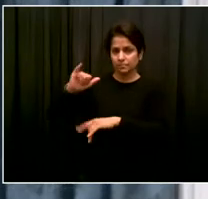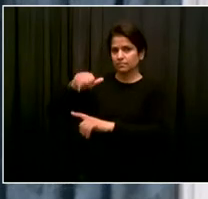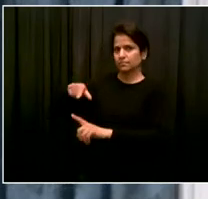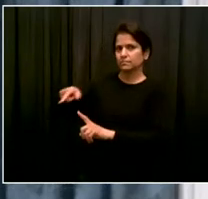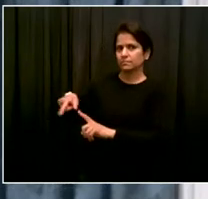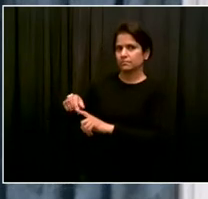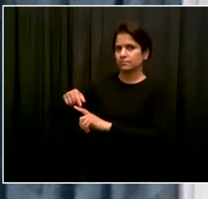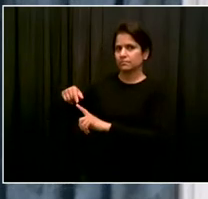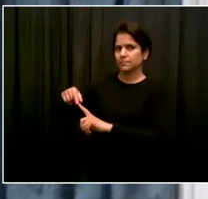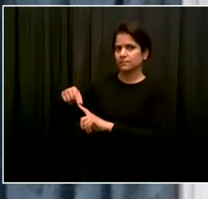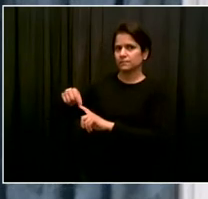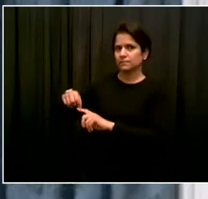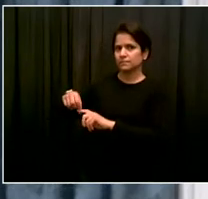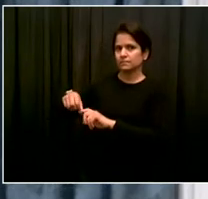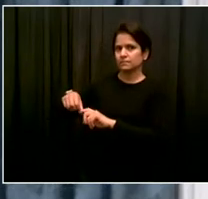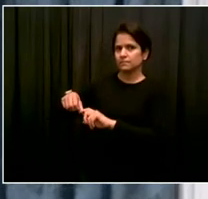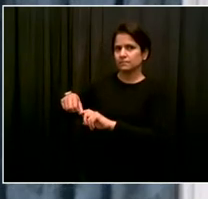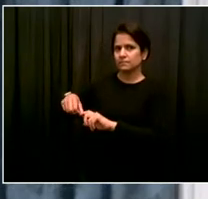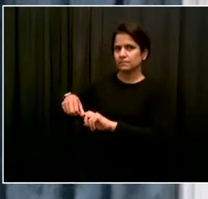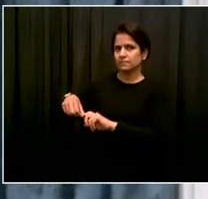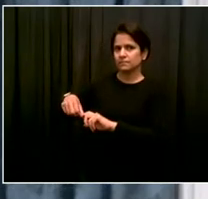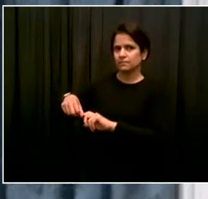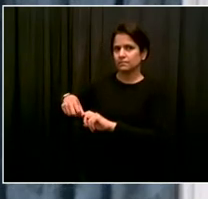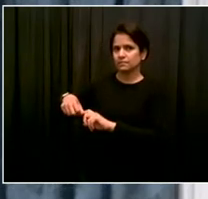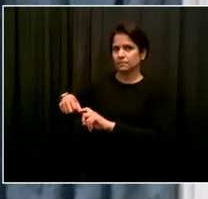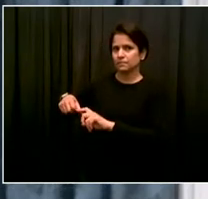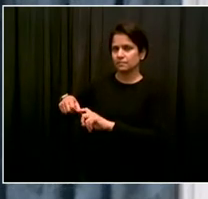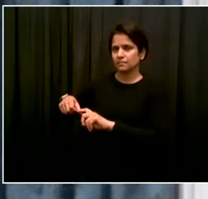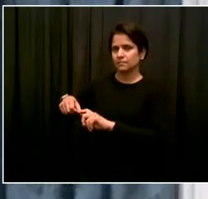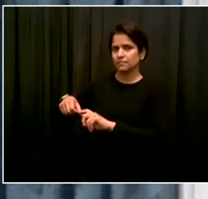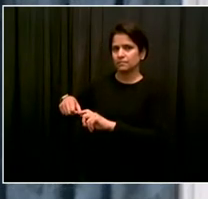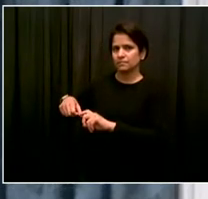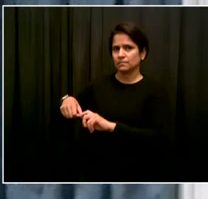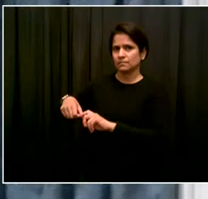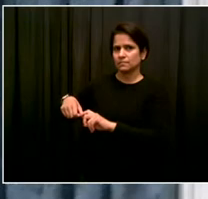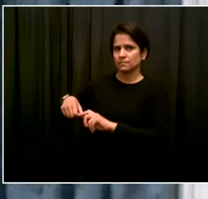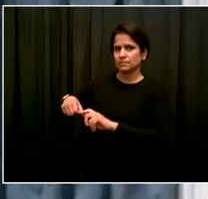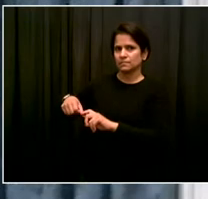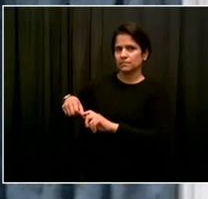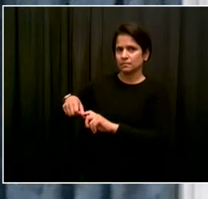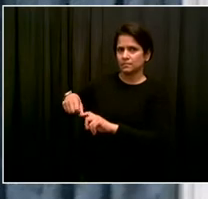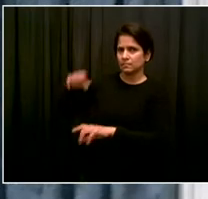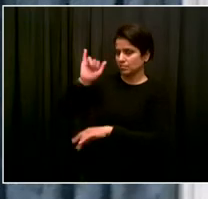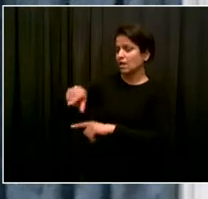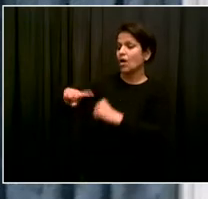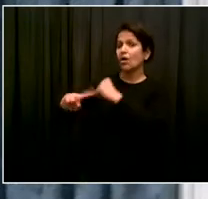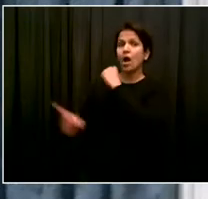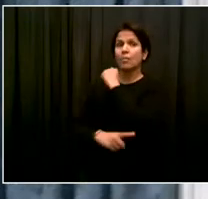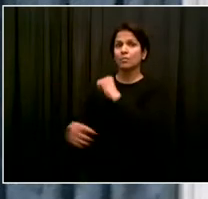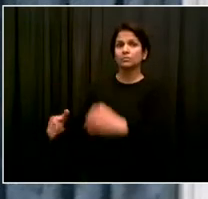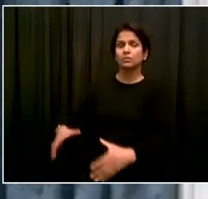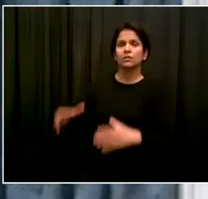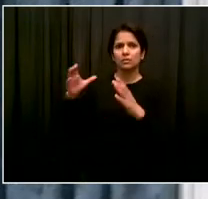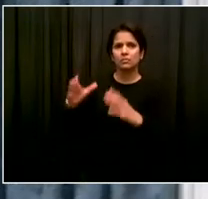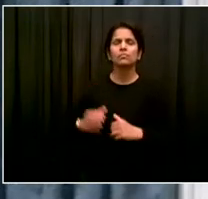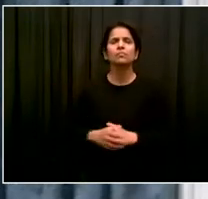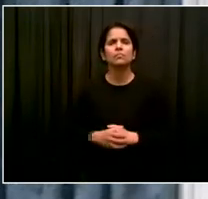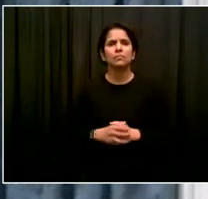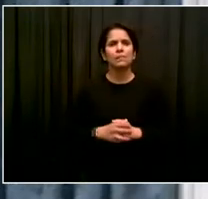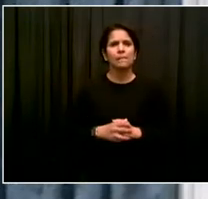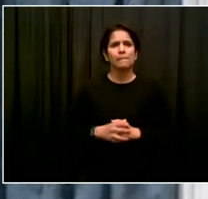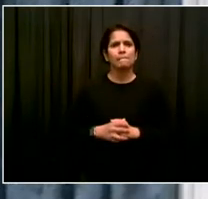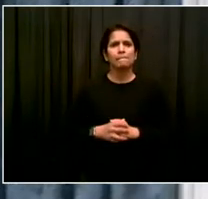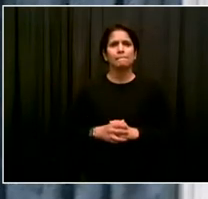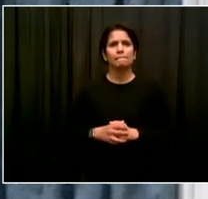School curbside composting is coming back to the nearly 1,000 schools that had it pre-pandemic. We're very excited about this.